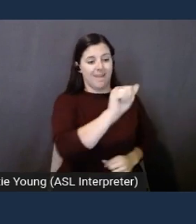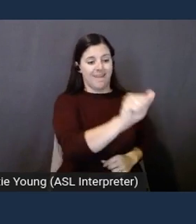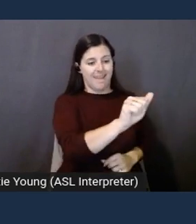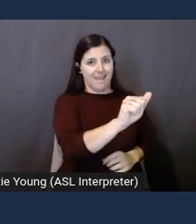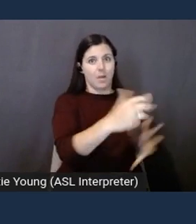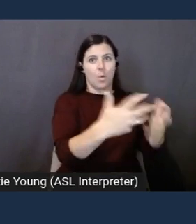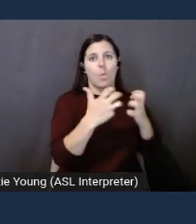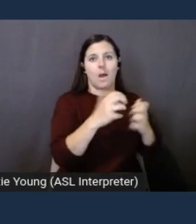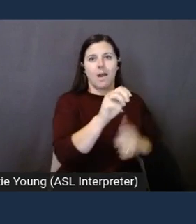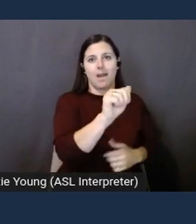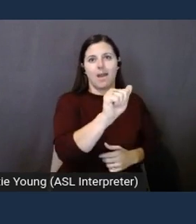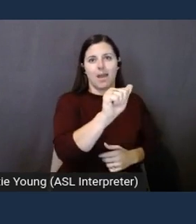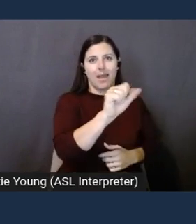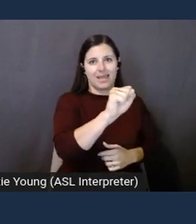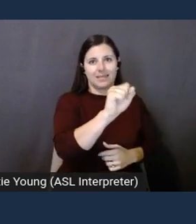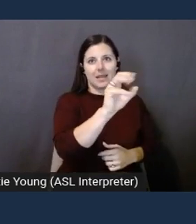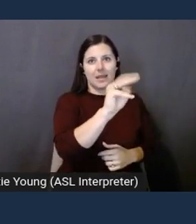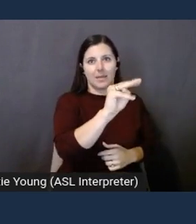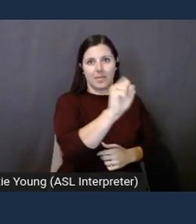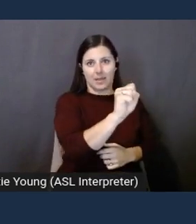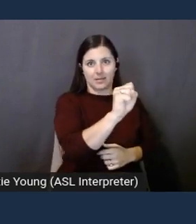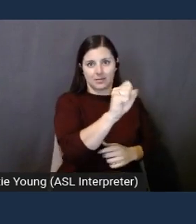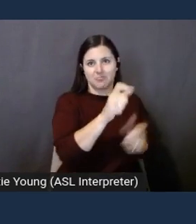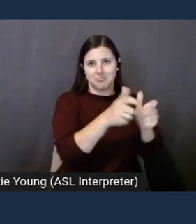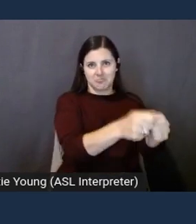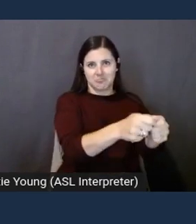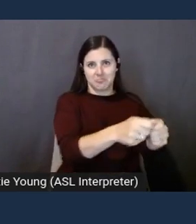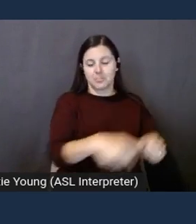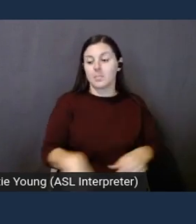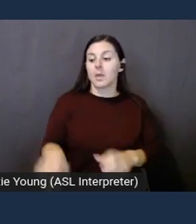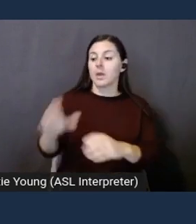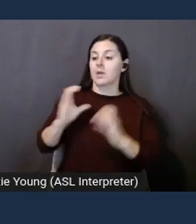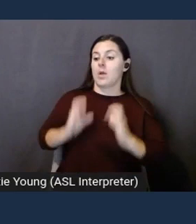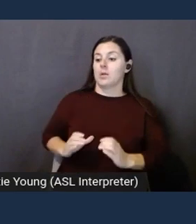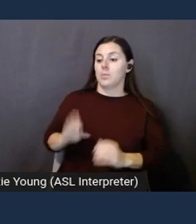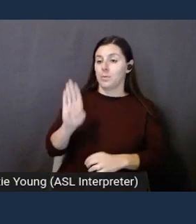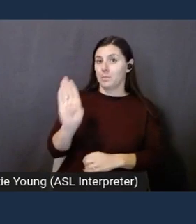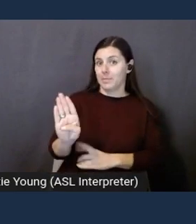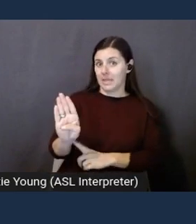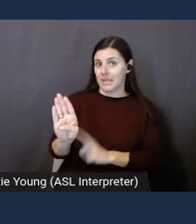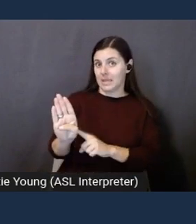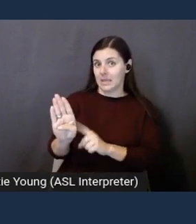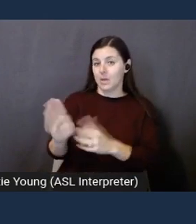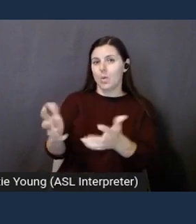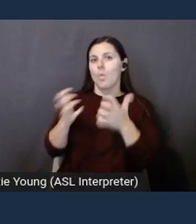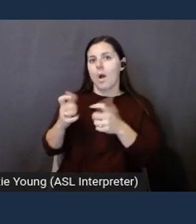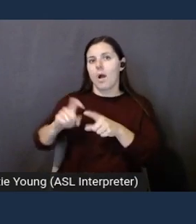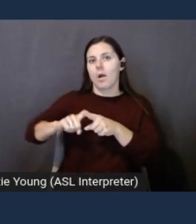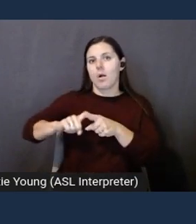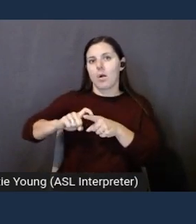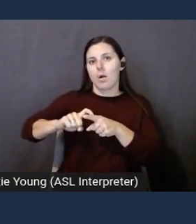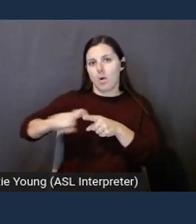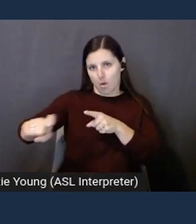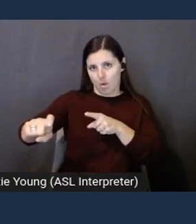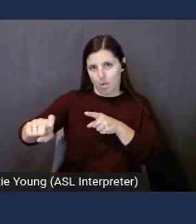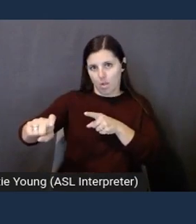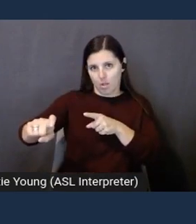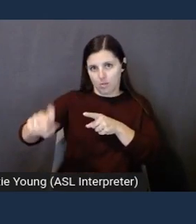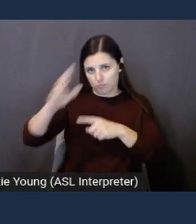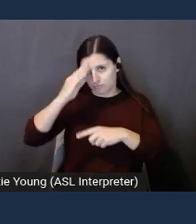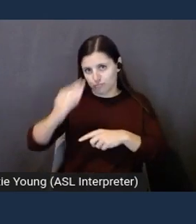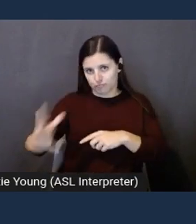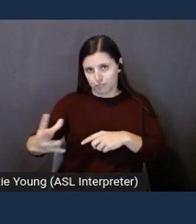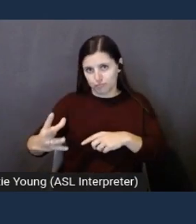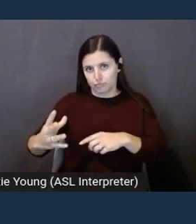communication. And customer B, who has chosen phone call as their channel to